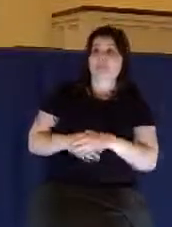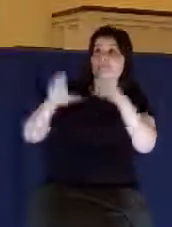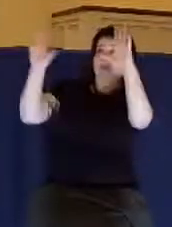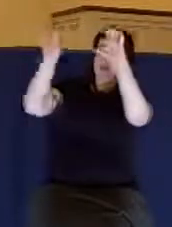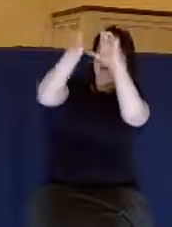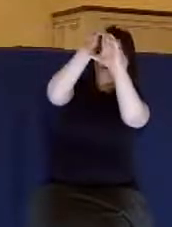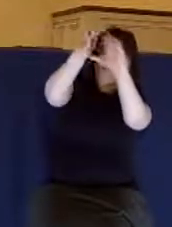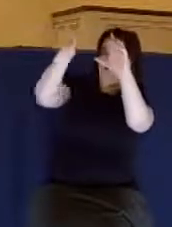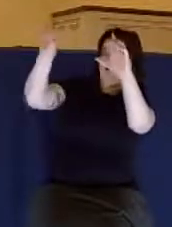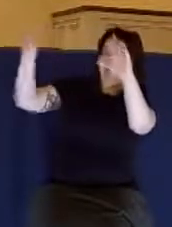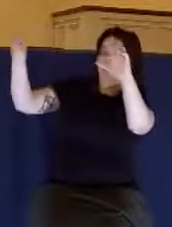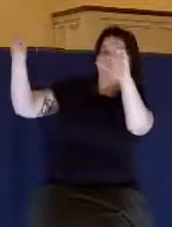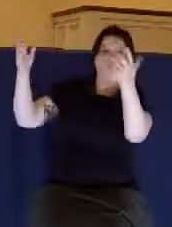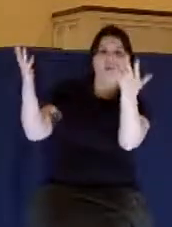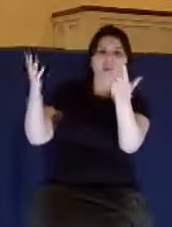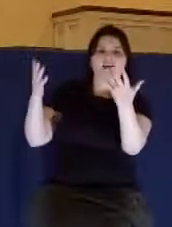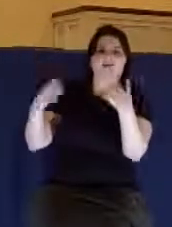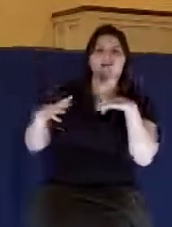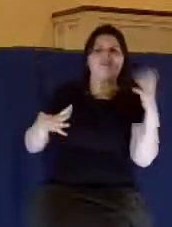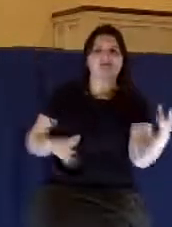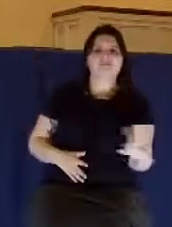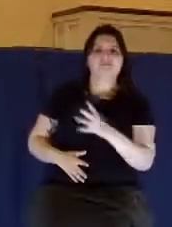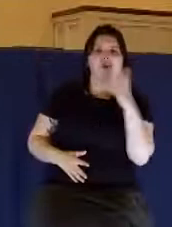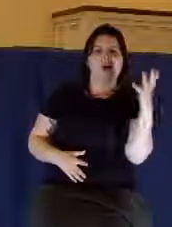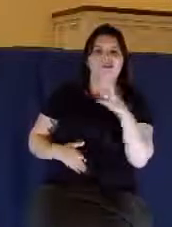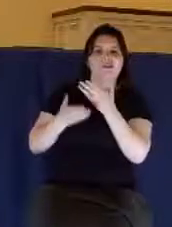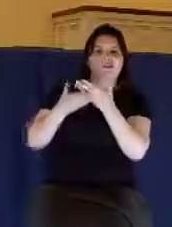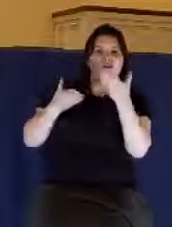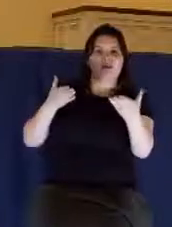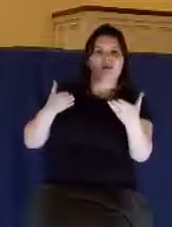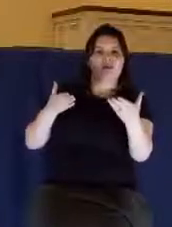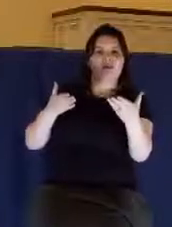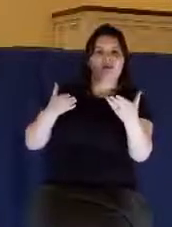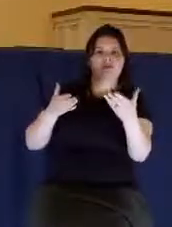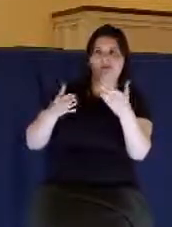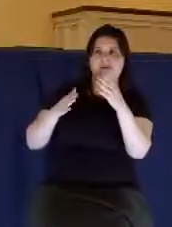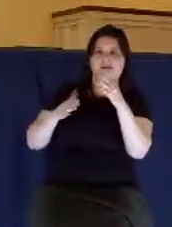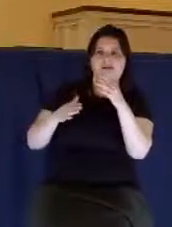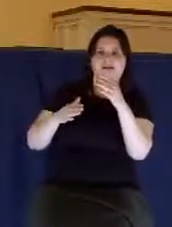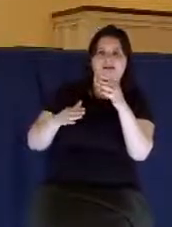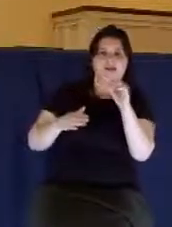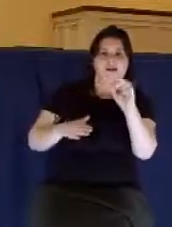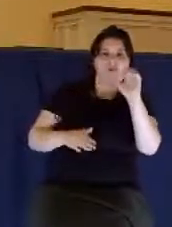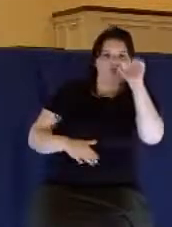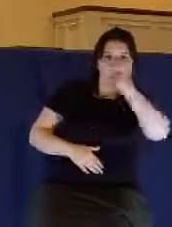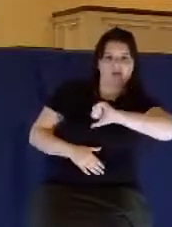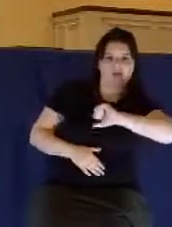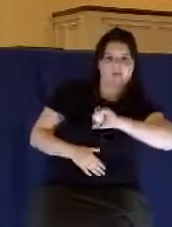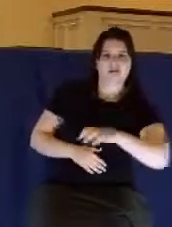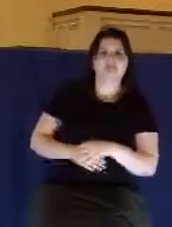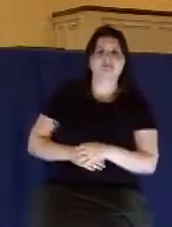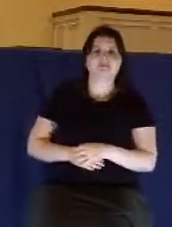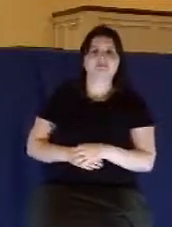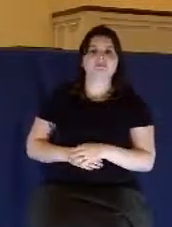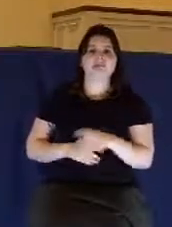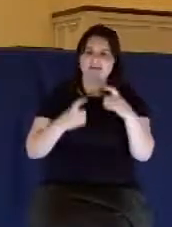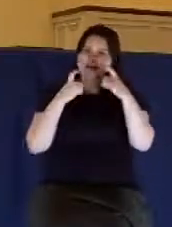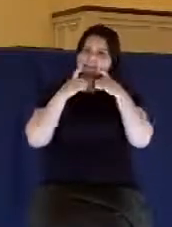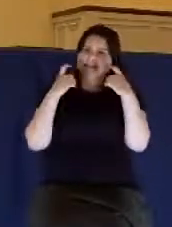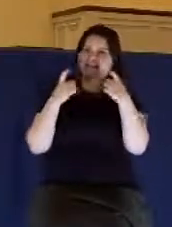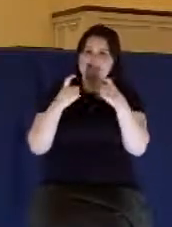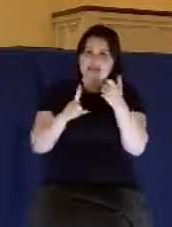and it read, The finest product of the brewer's art. That's what the devil wants you to think about. Sin is the finest product.